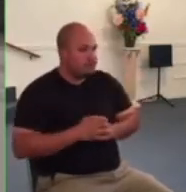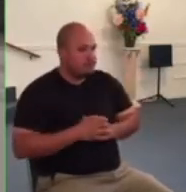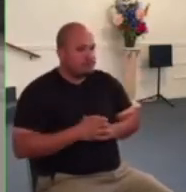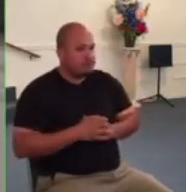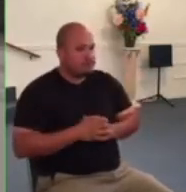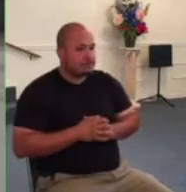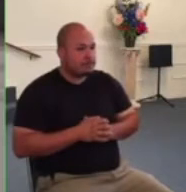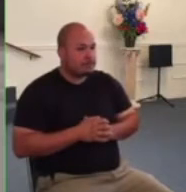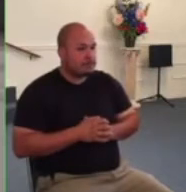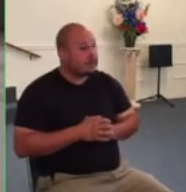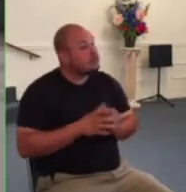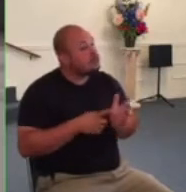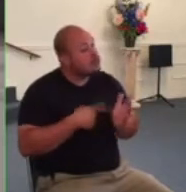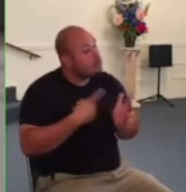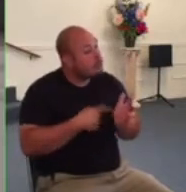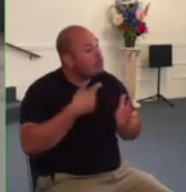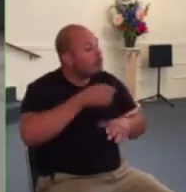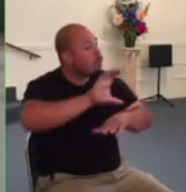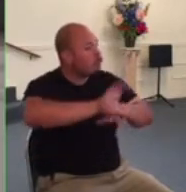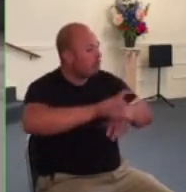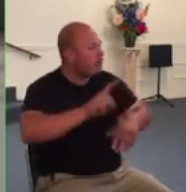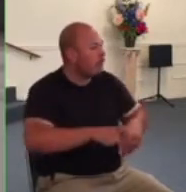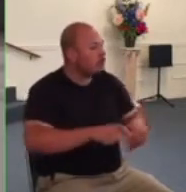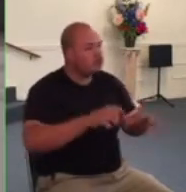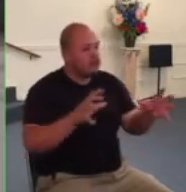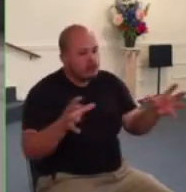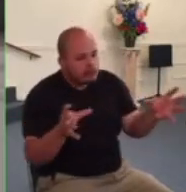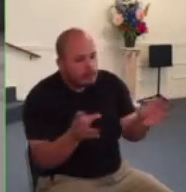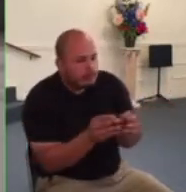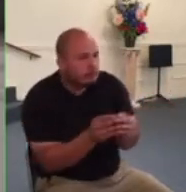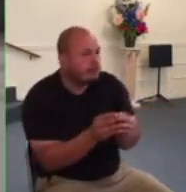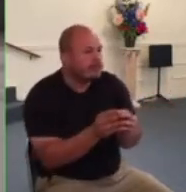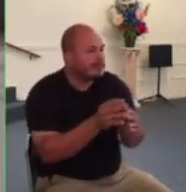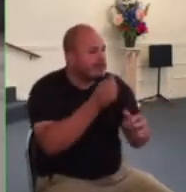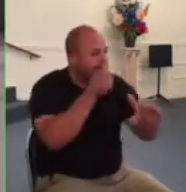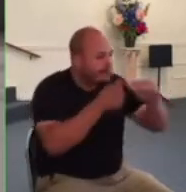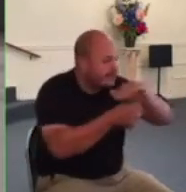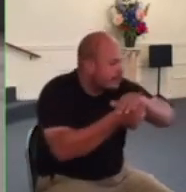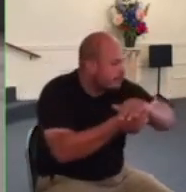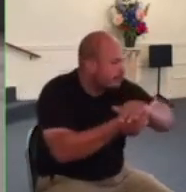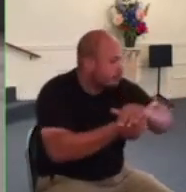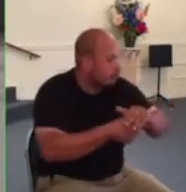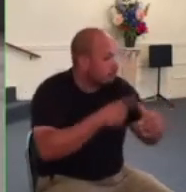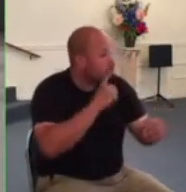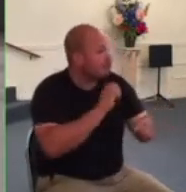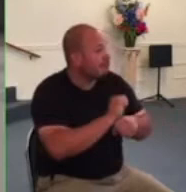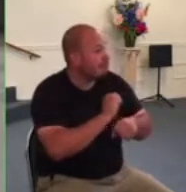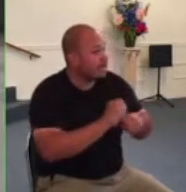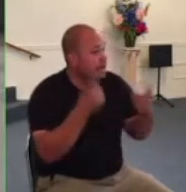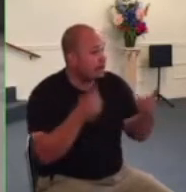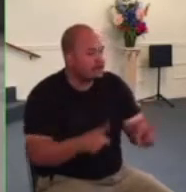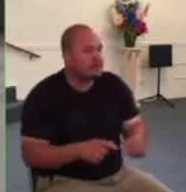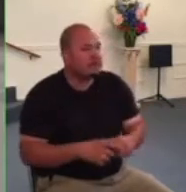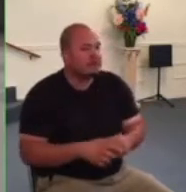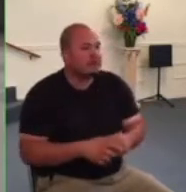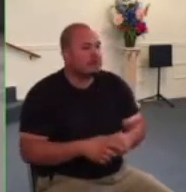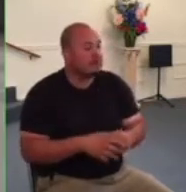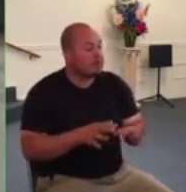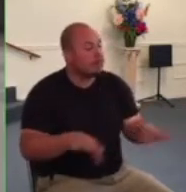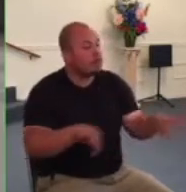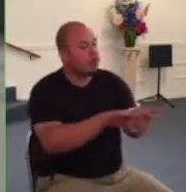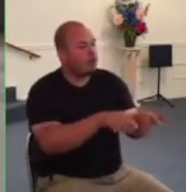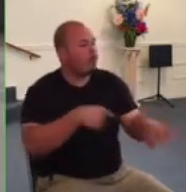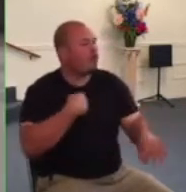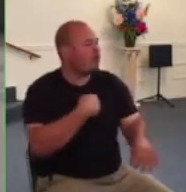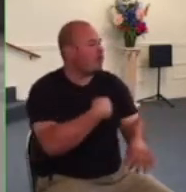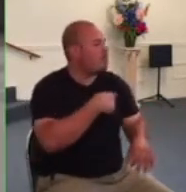sometimes has to meet in secret and they do because we must obey god rather